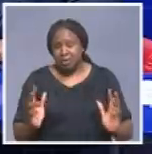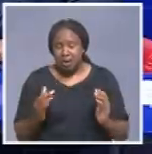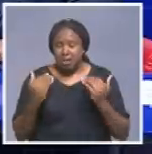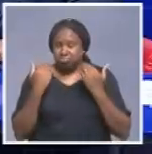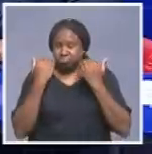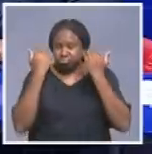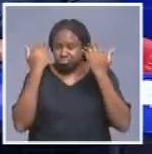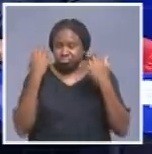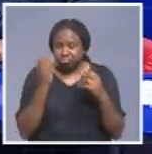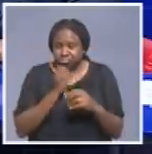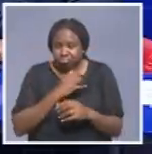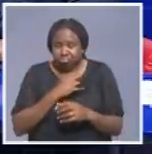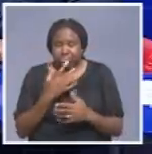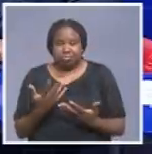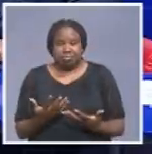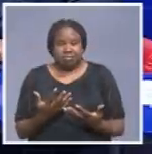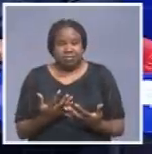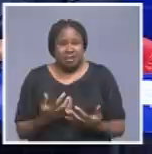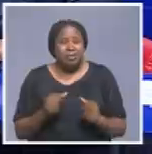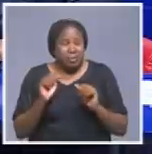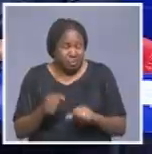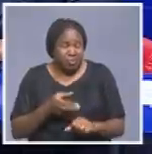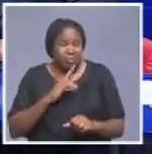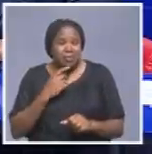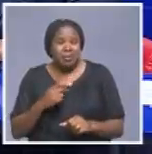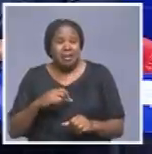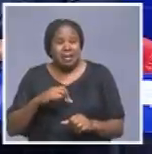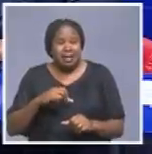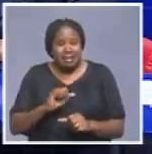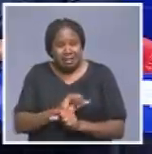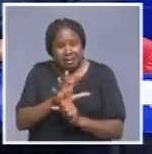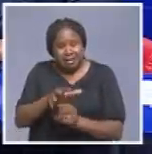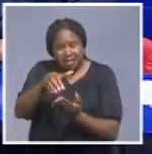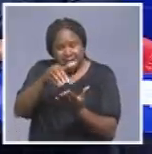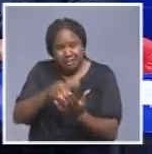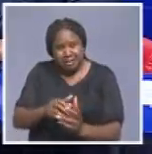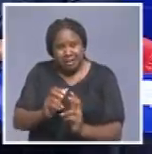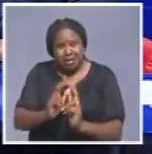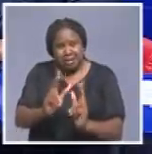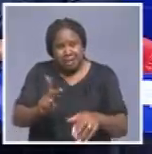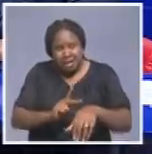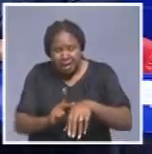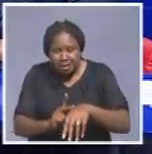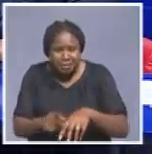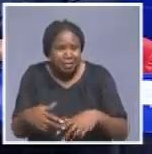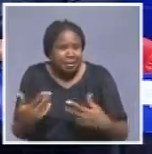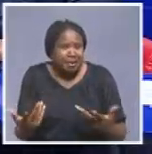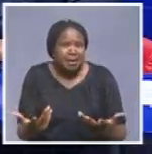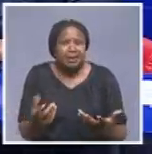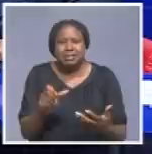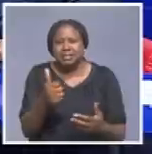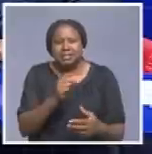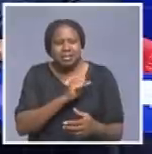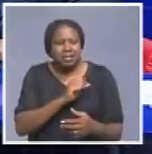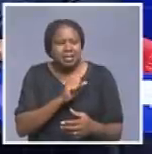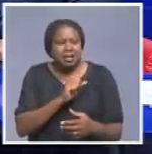Now, can you tell us with certainty that the virus has not reached the residential areas of Kadutura suburb, where some of the workers